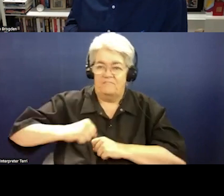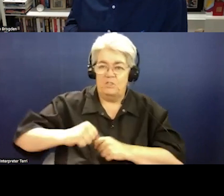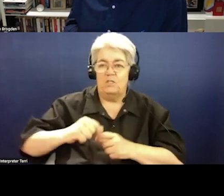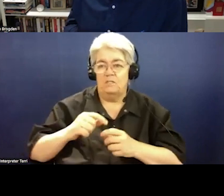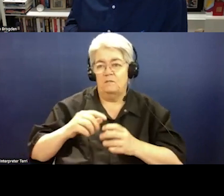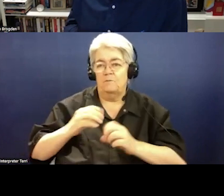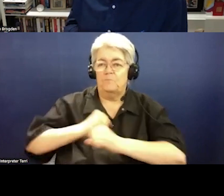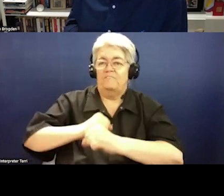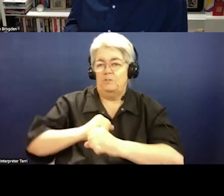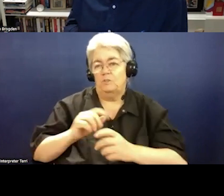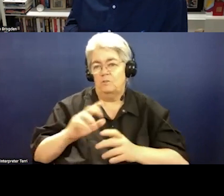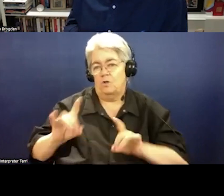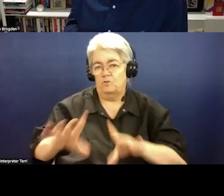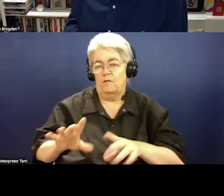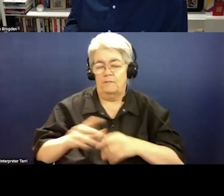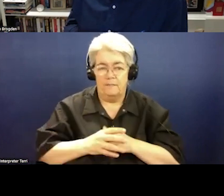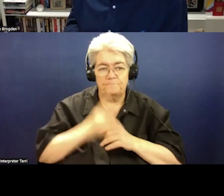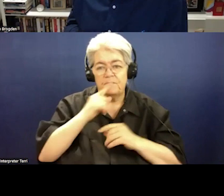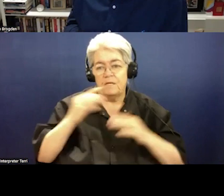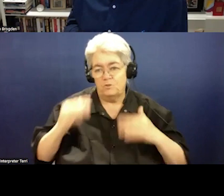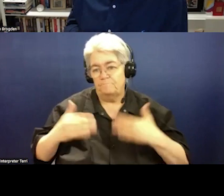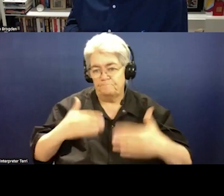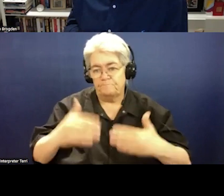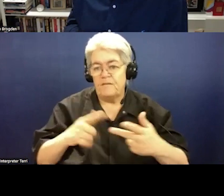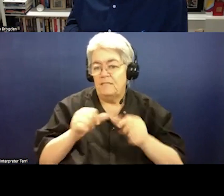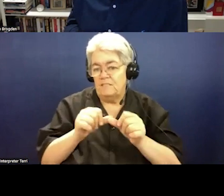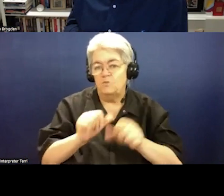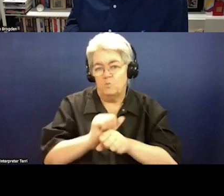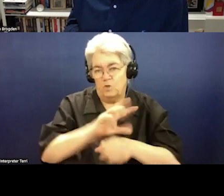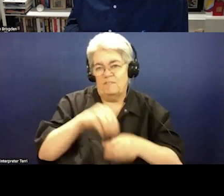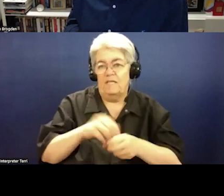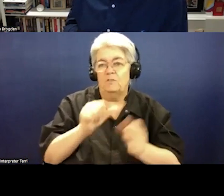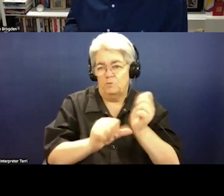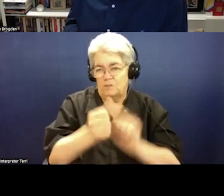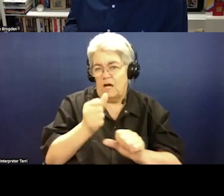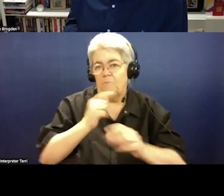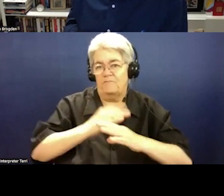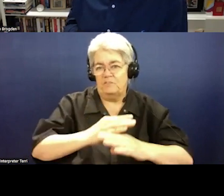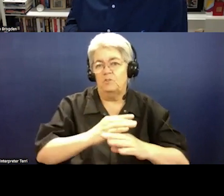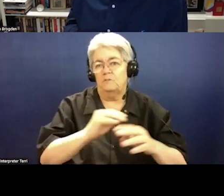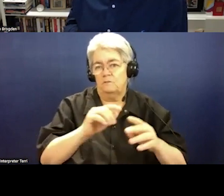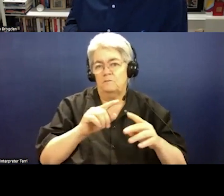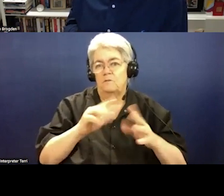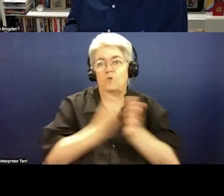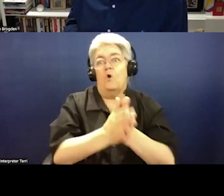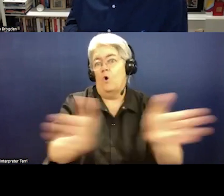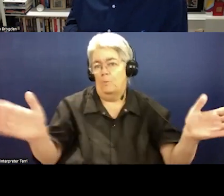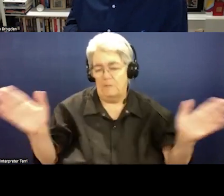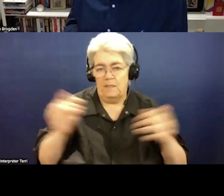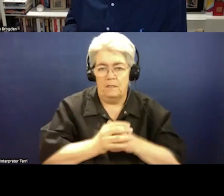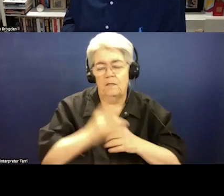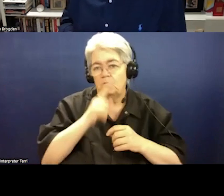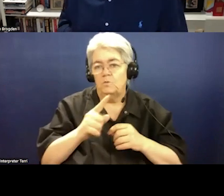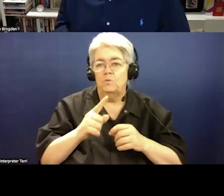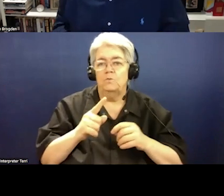and got into a great position and now continues to work in suicide prevention globally with zero towards zero suicide.